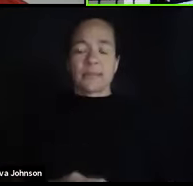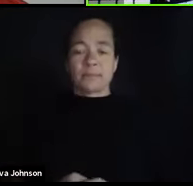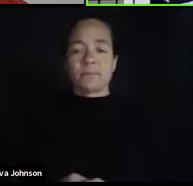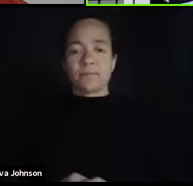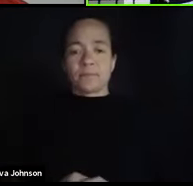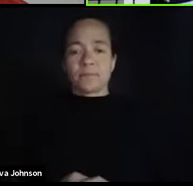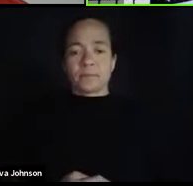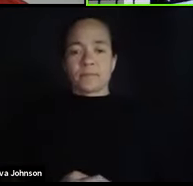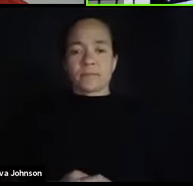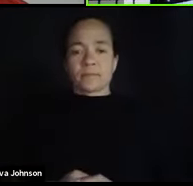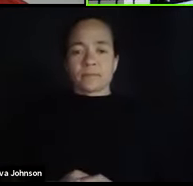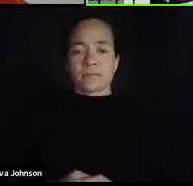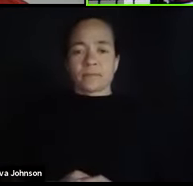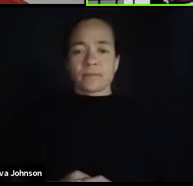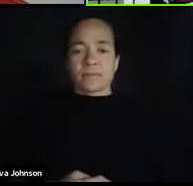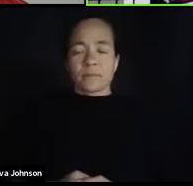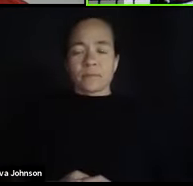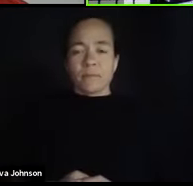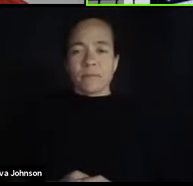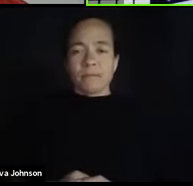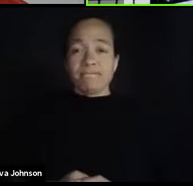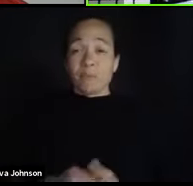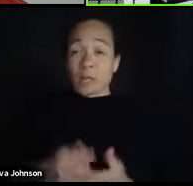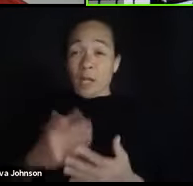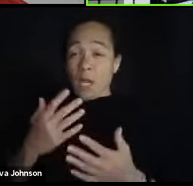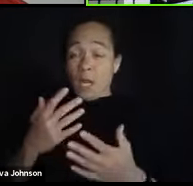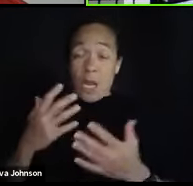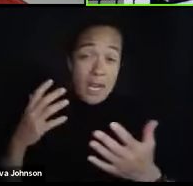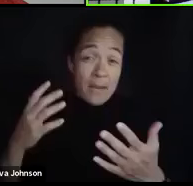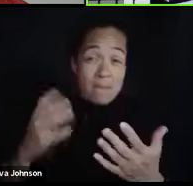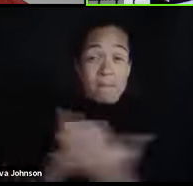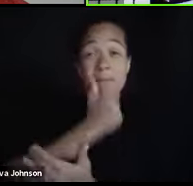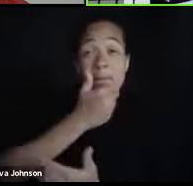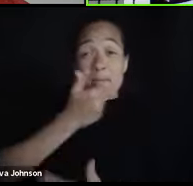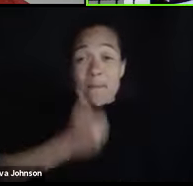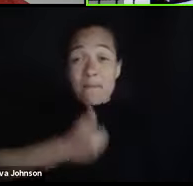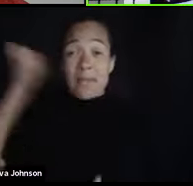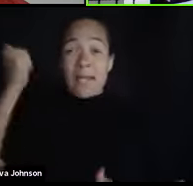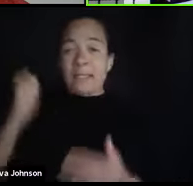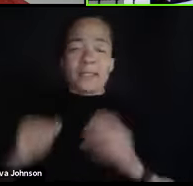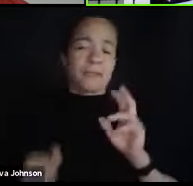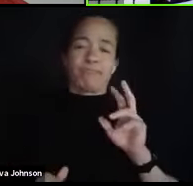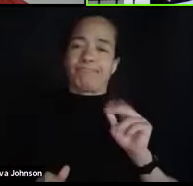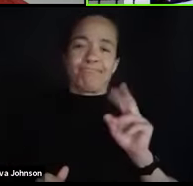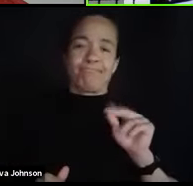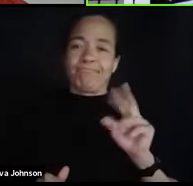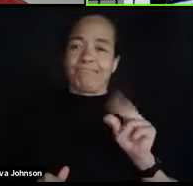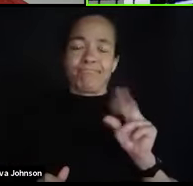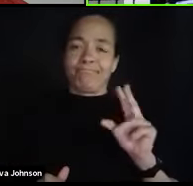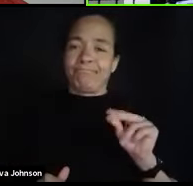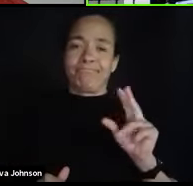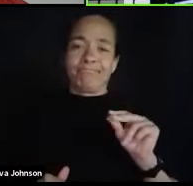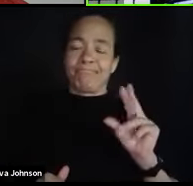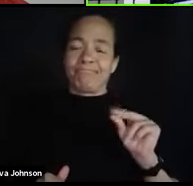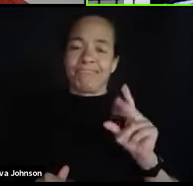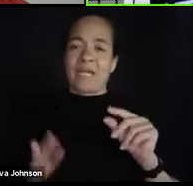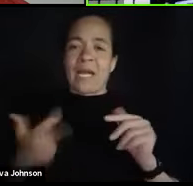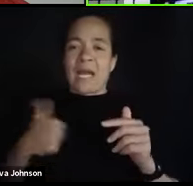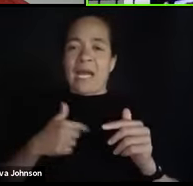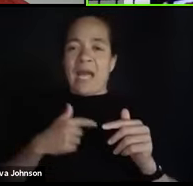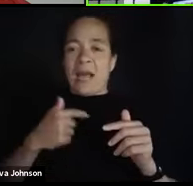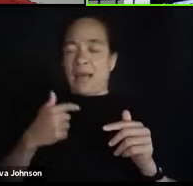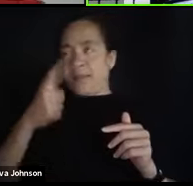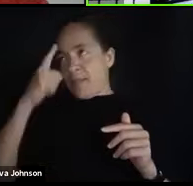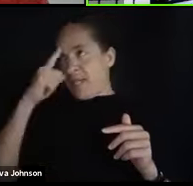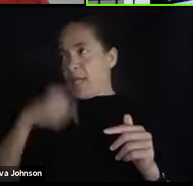It's not optimal, because I think all of us are somewhat, and I think I'm making this term up,